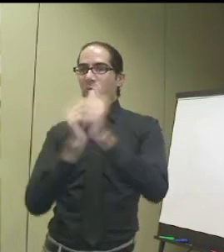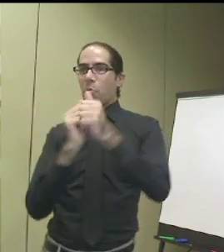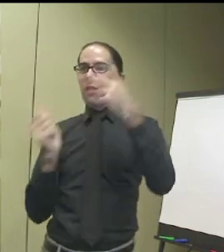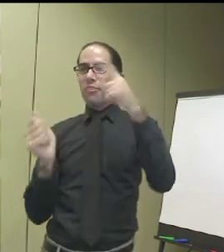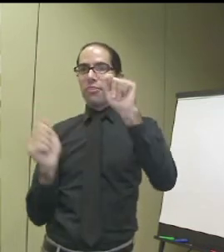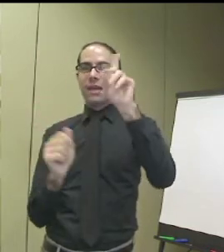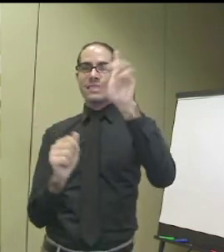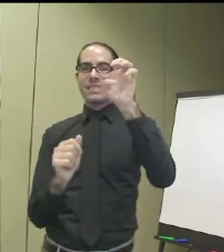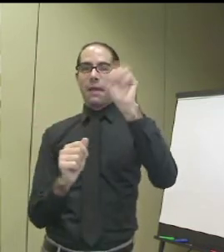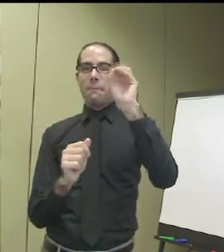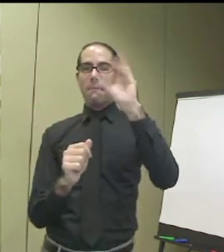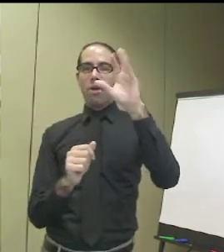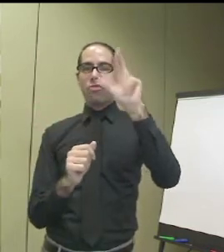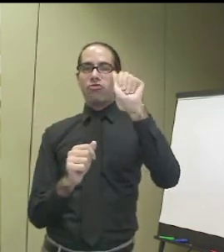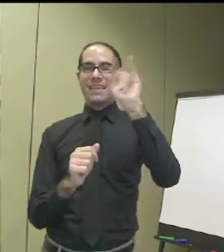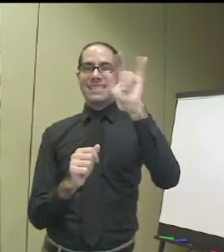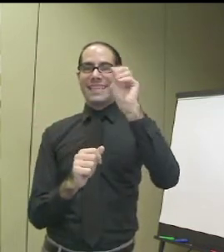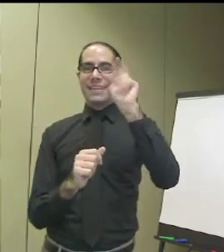the same time.